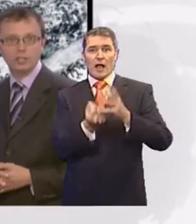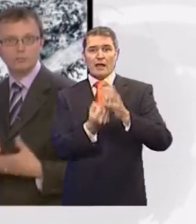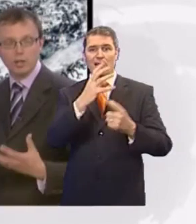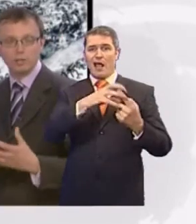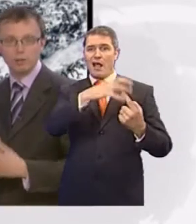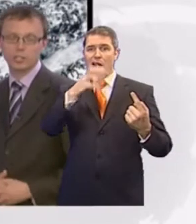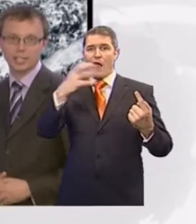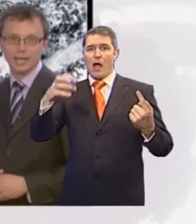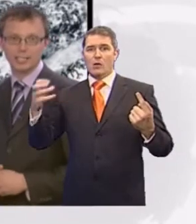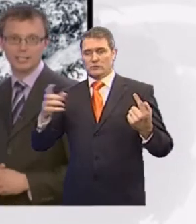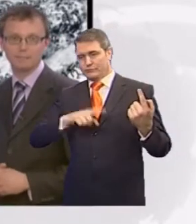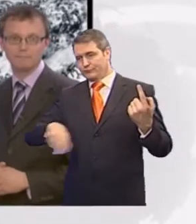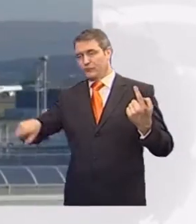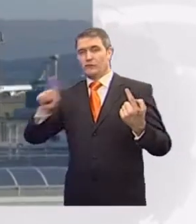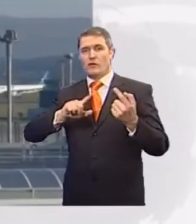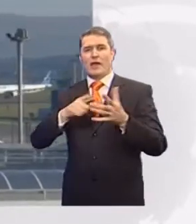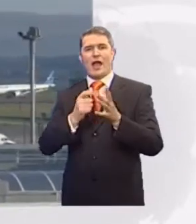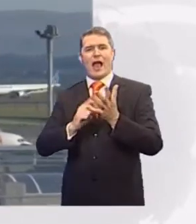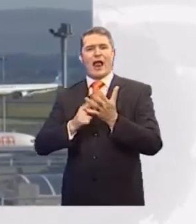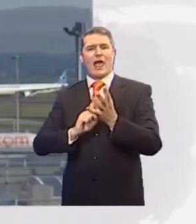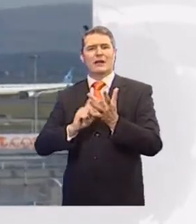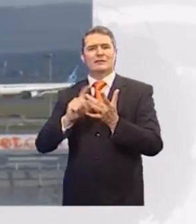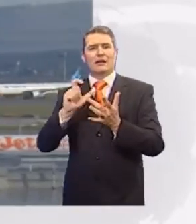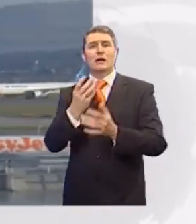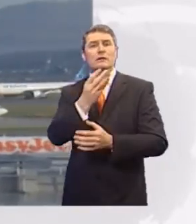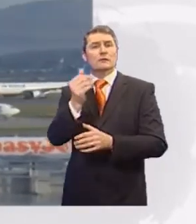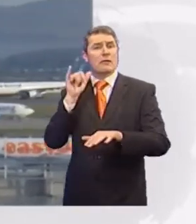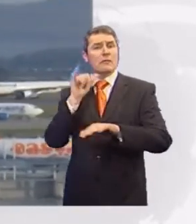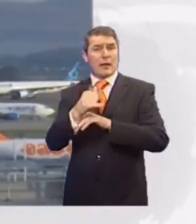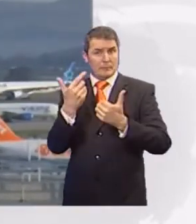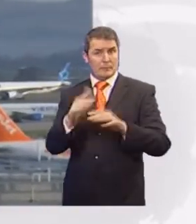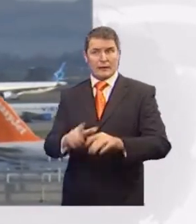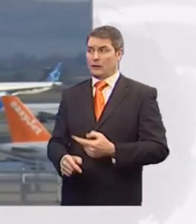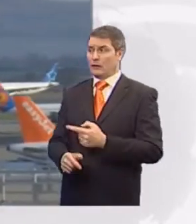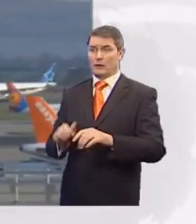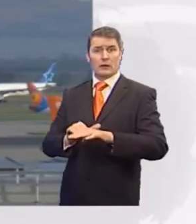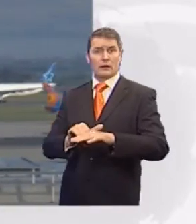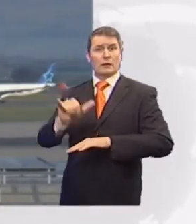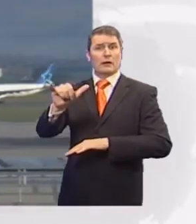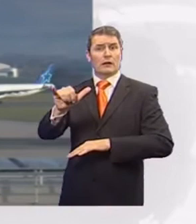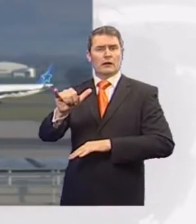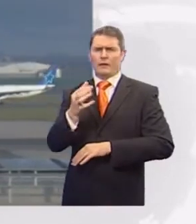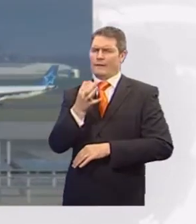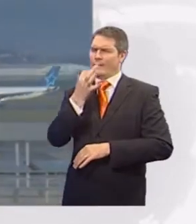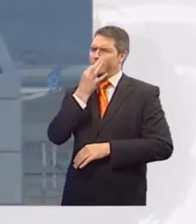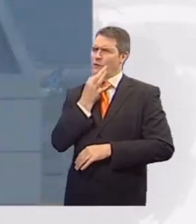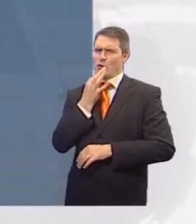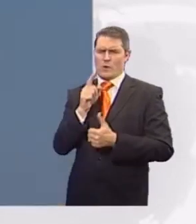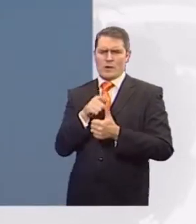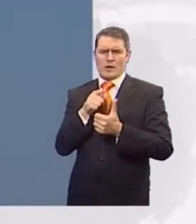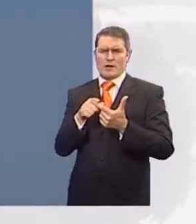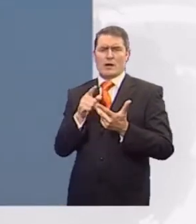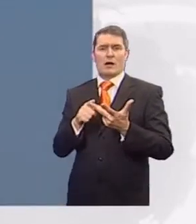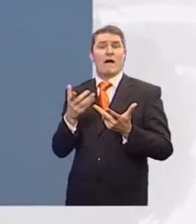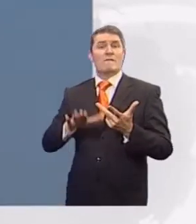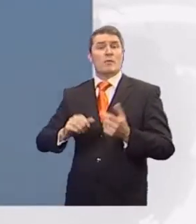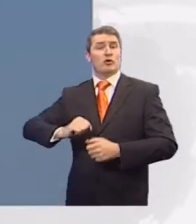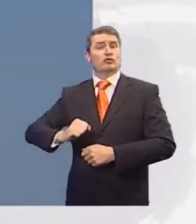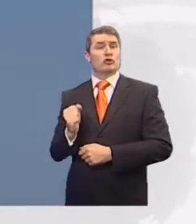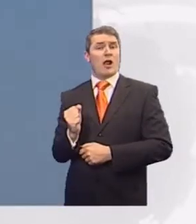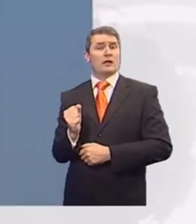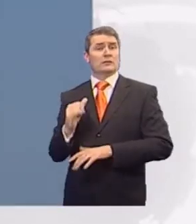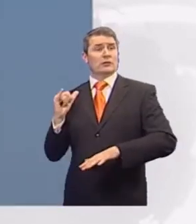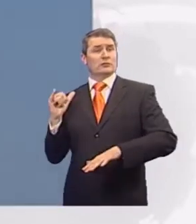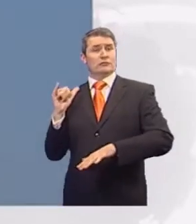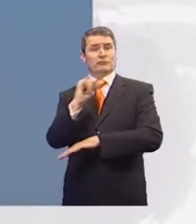stretching right across the Atlantic. Some planes are managing to get away though. This is one of a very small number leaving Scotland which